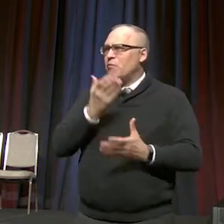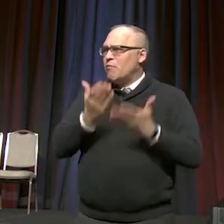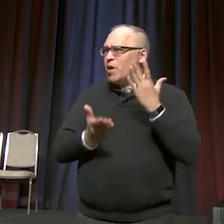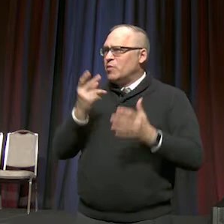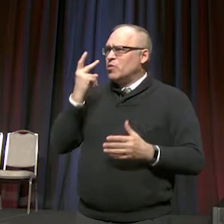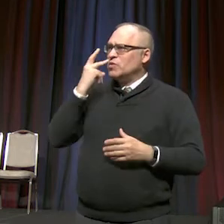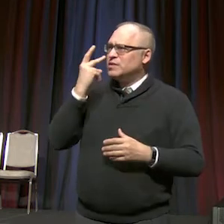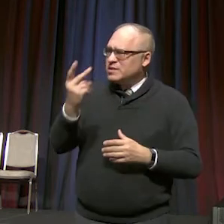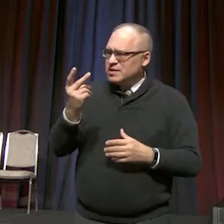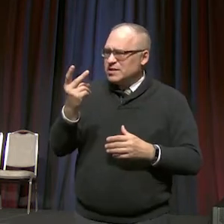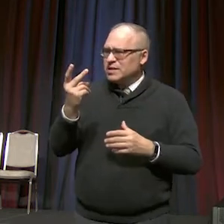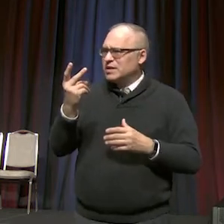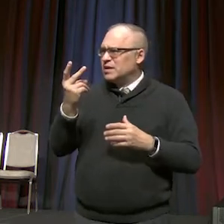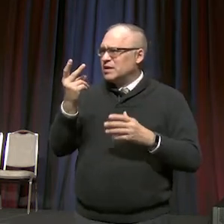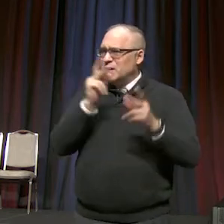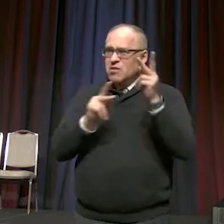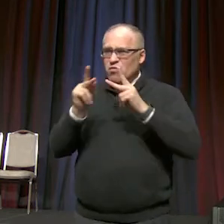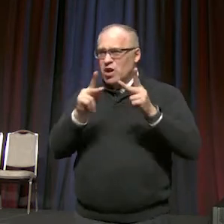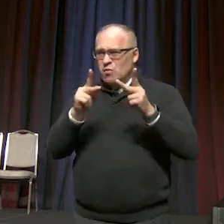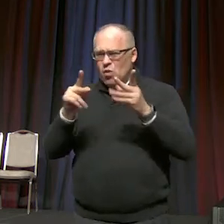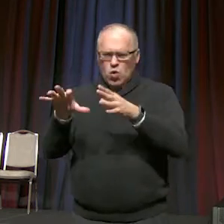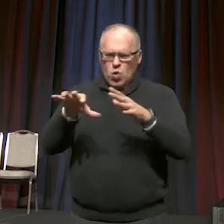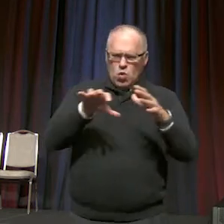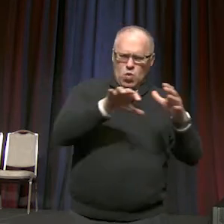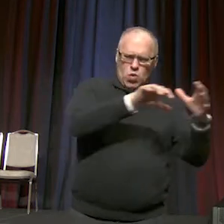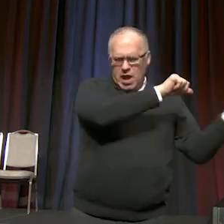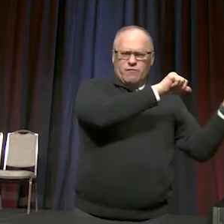get up and leave the floor.